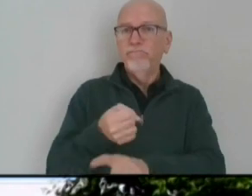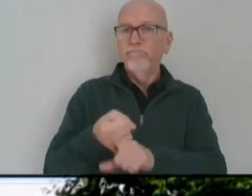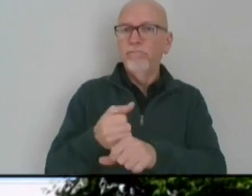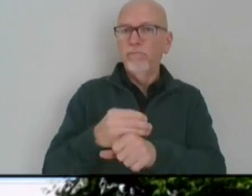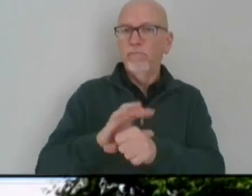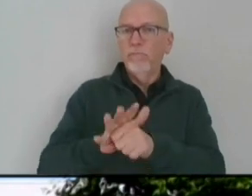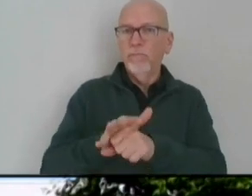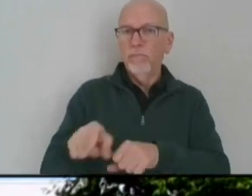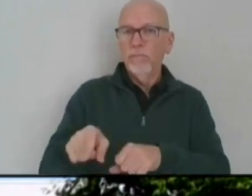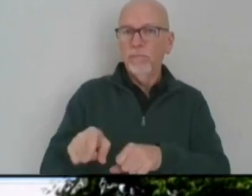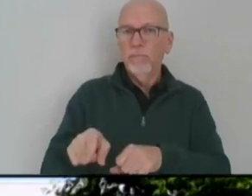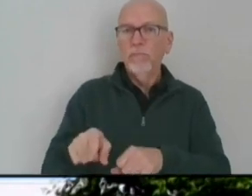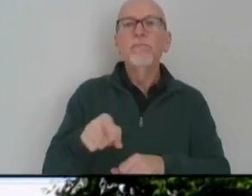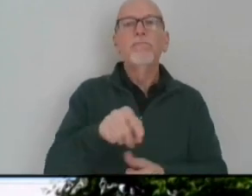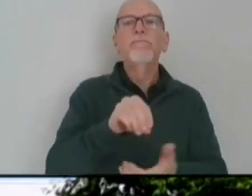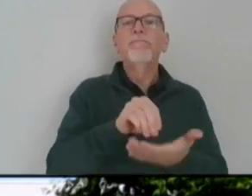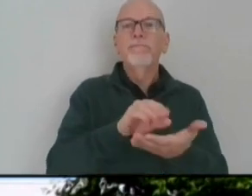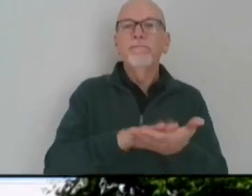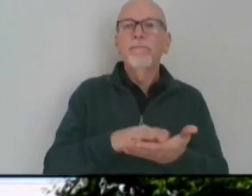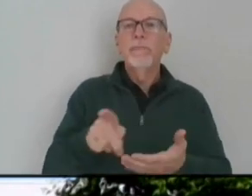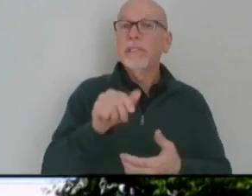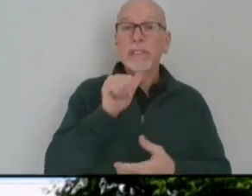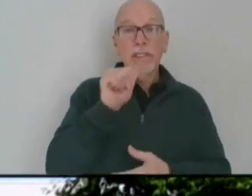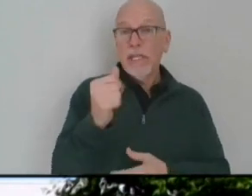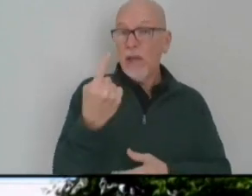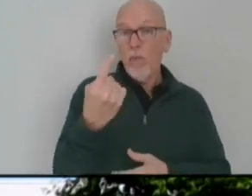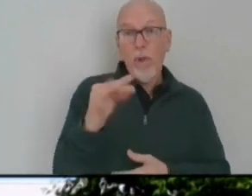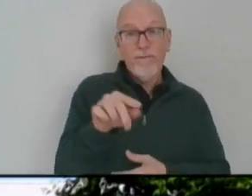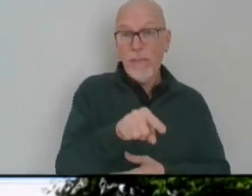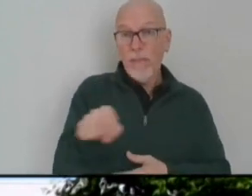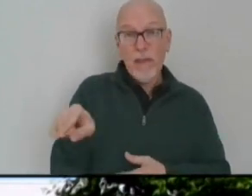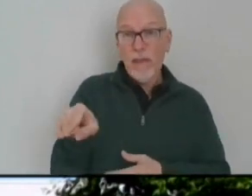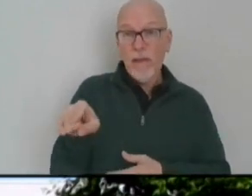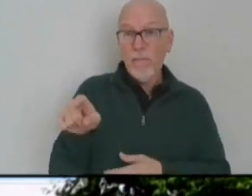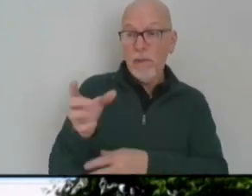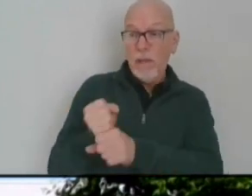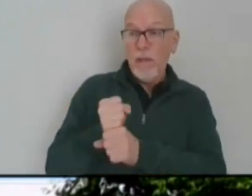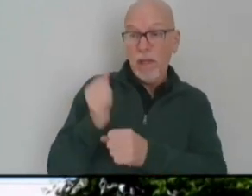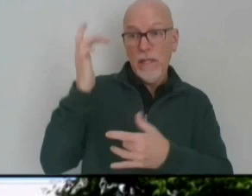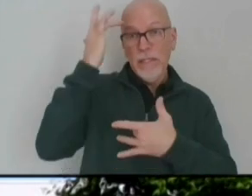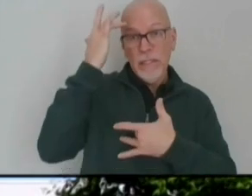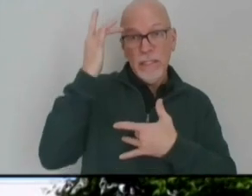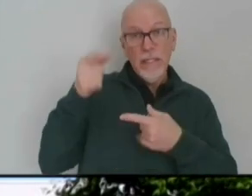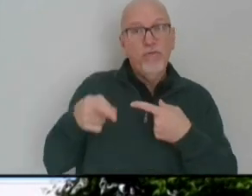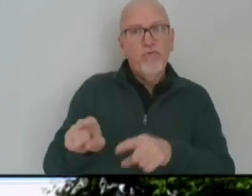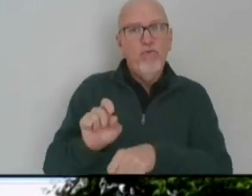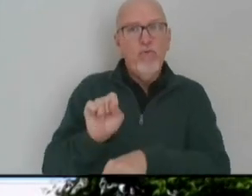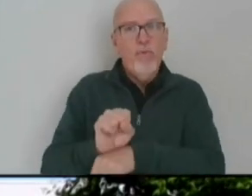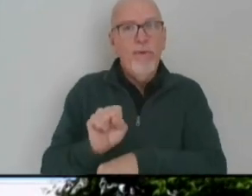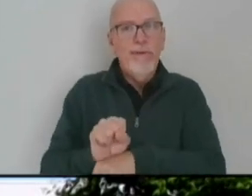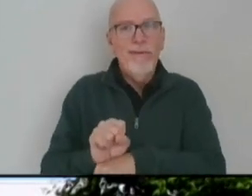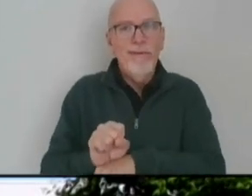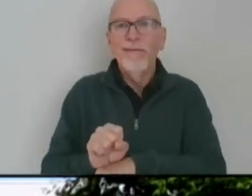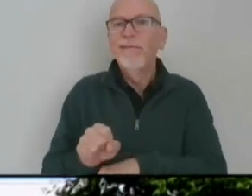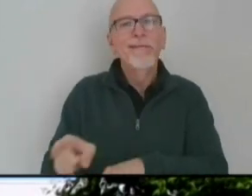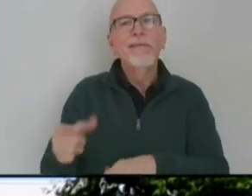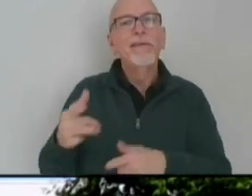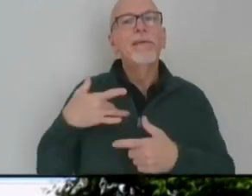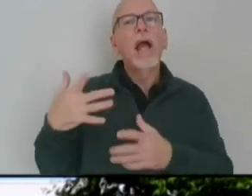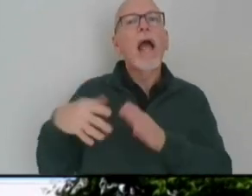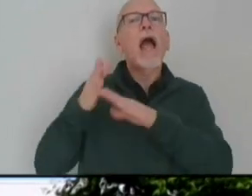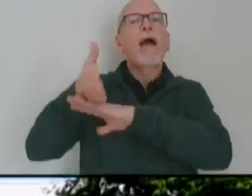And they had documented that not a single one of them had contracted the virus inside their factory. It was from activities